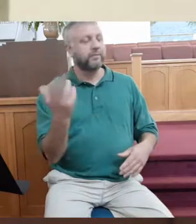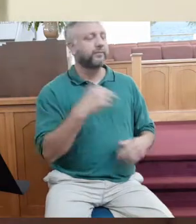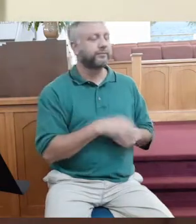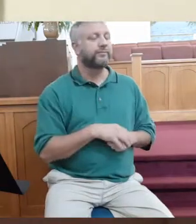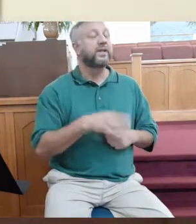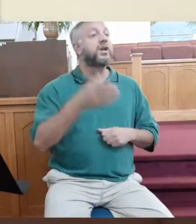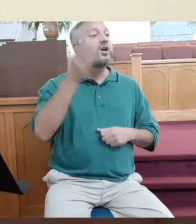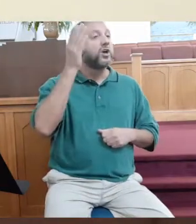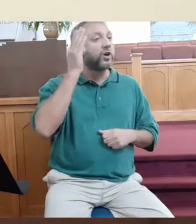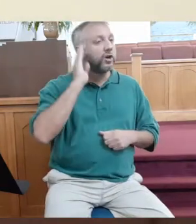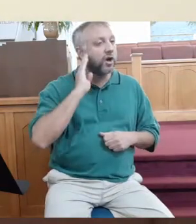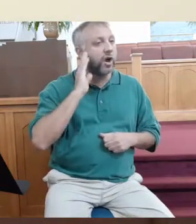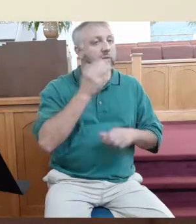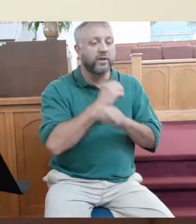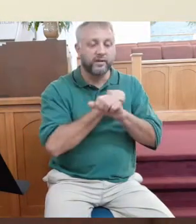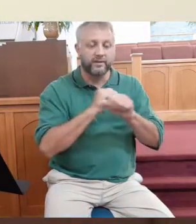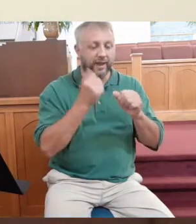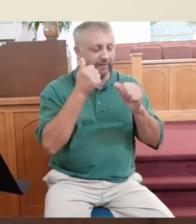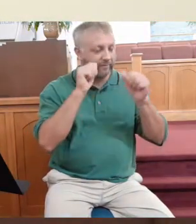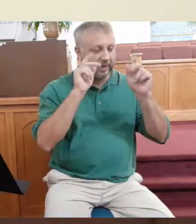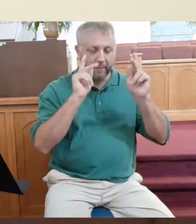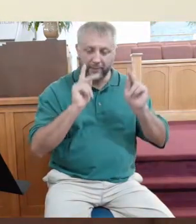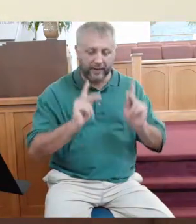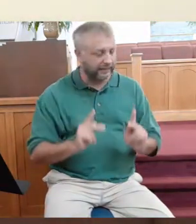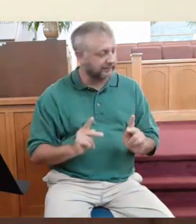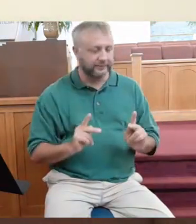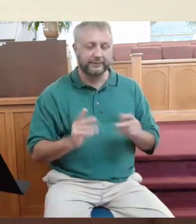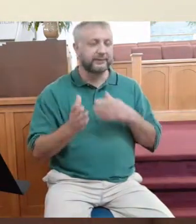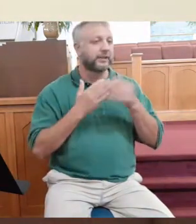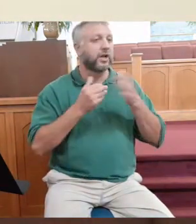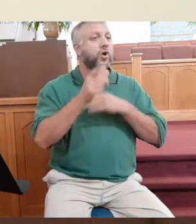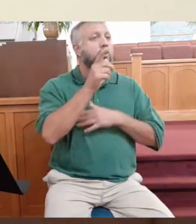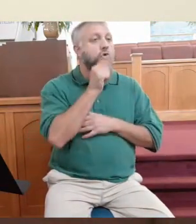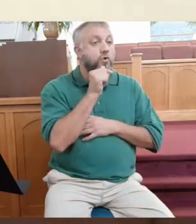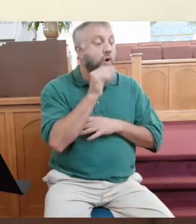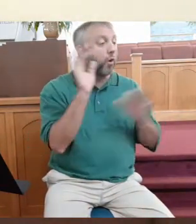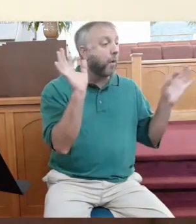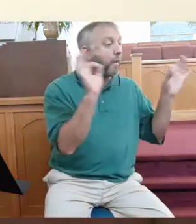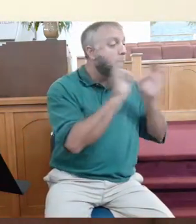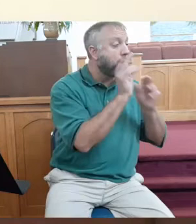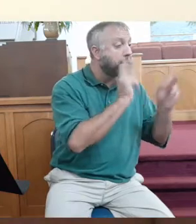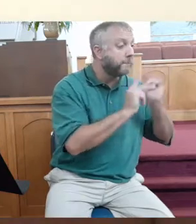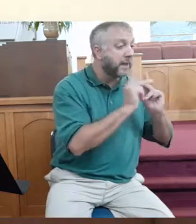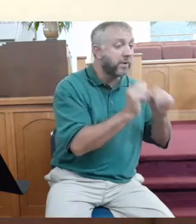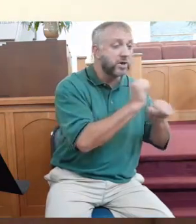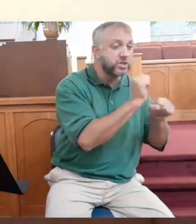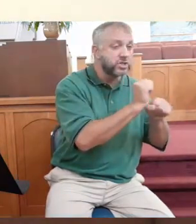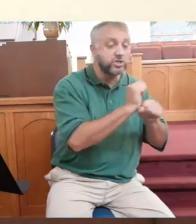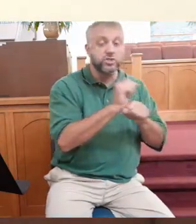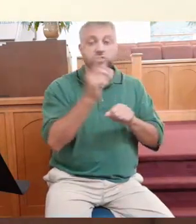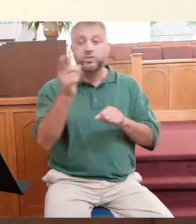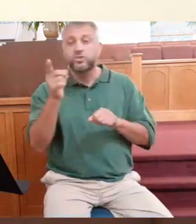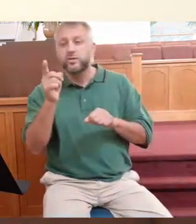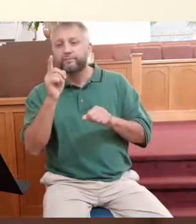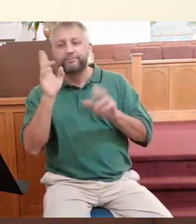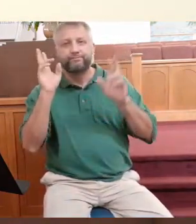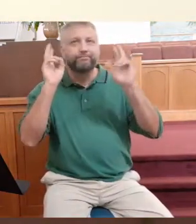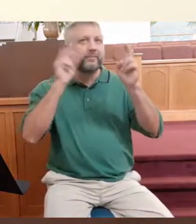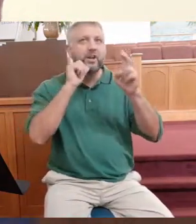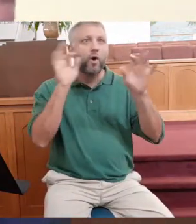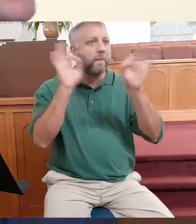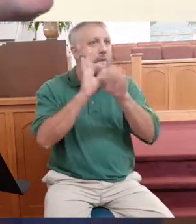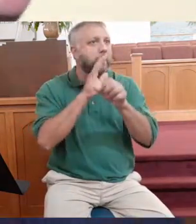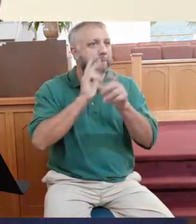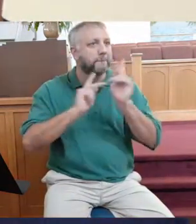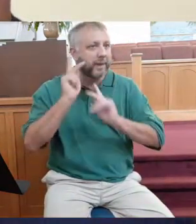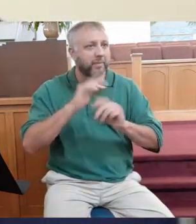And it's for the best of church members in our society. And it's for everybody in between. And so today, if you ever walk in these doors and